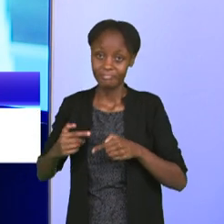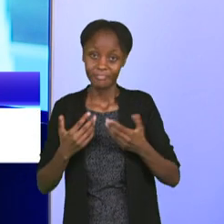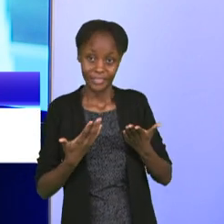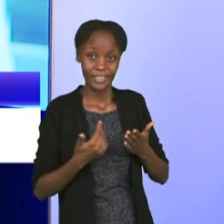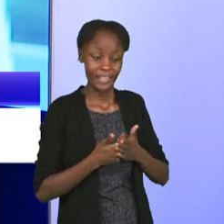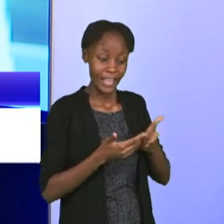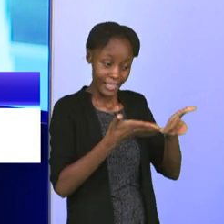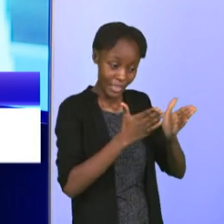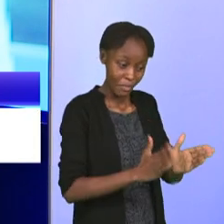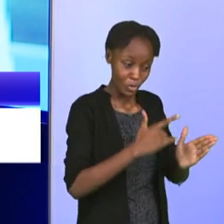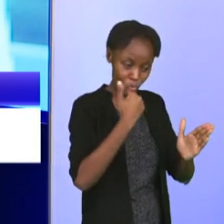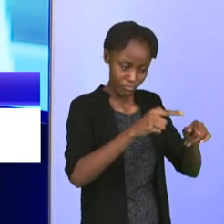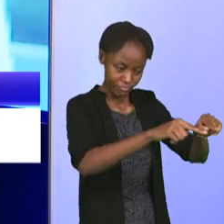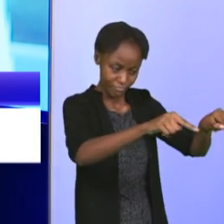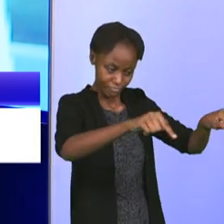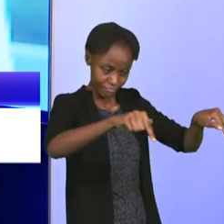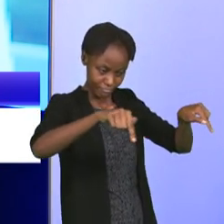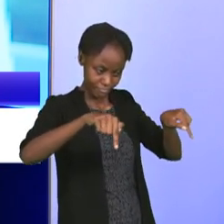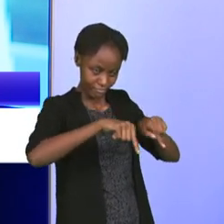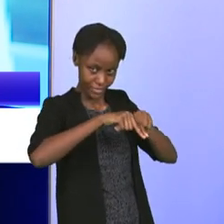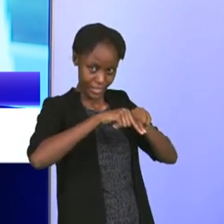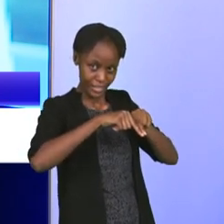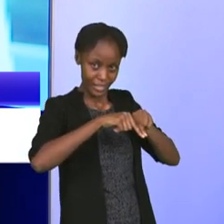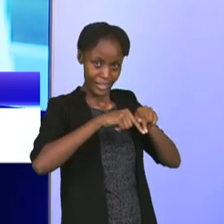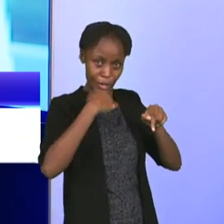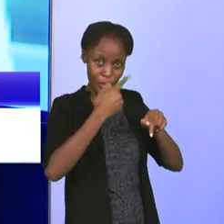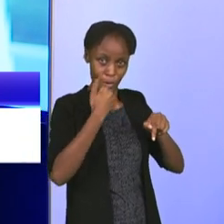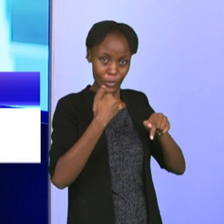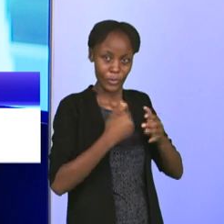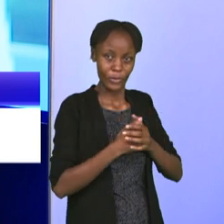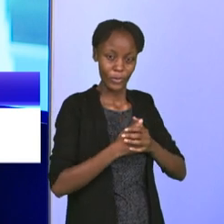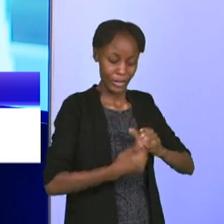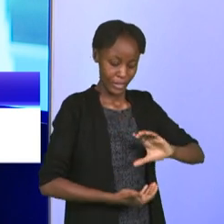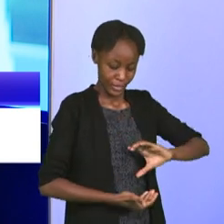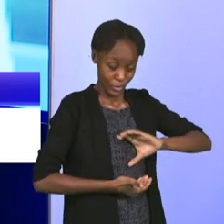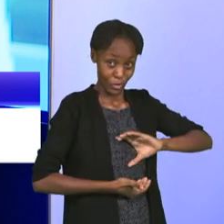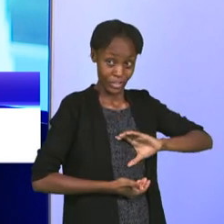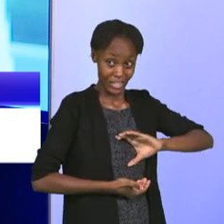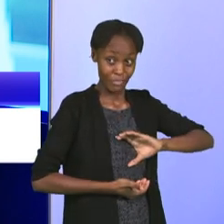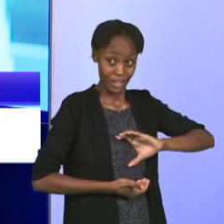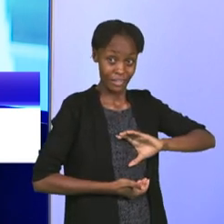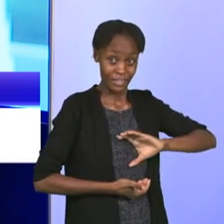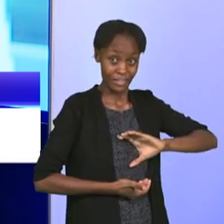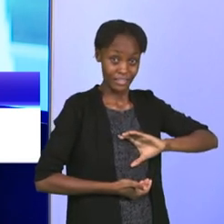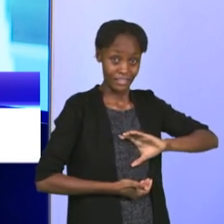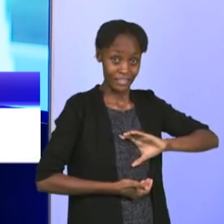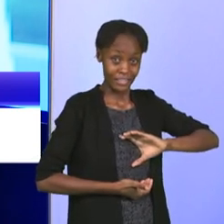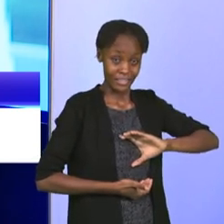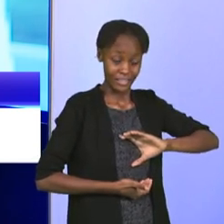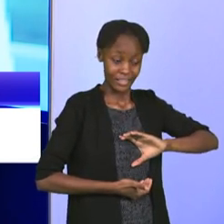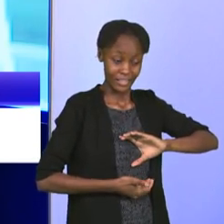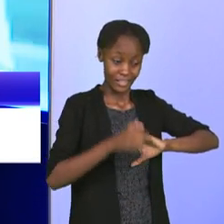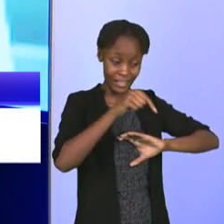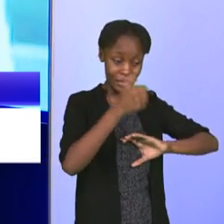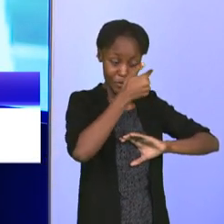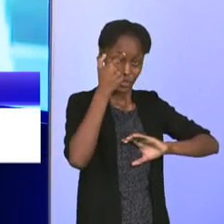Depends on who is the goalkeeper in front. Because if it's a team from